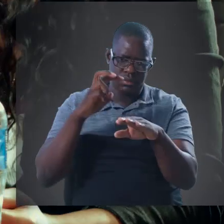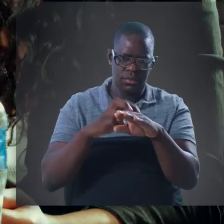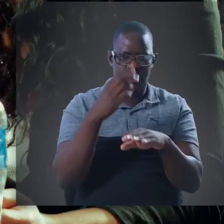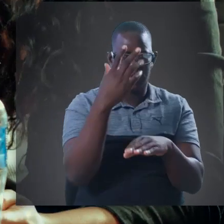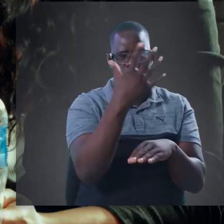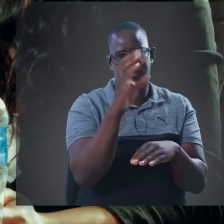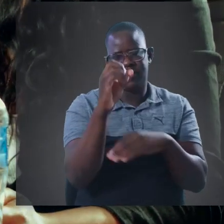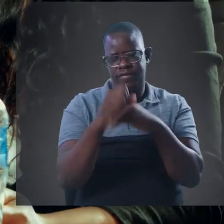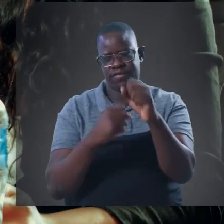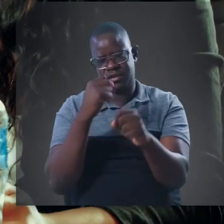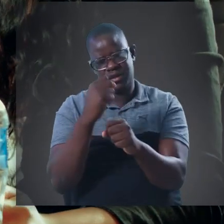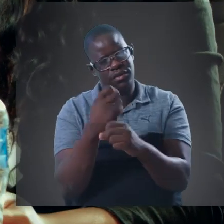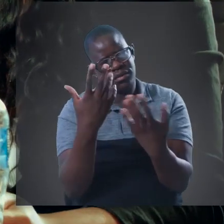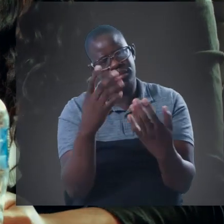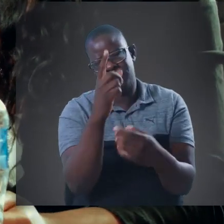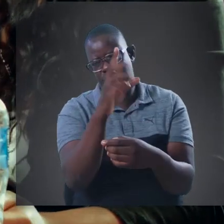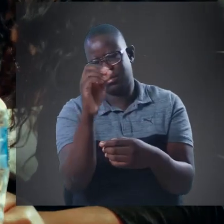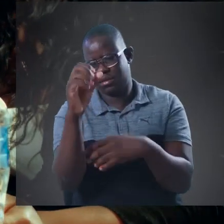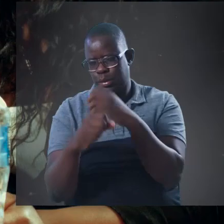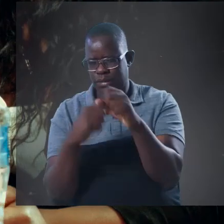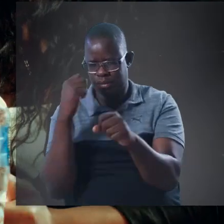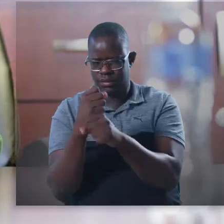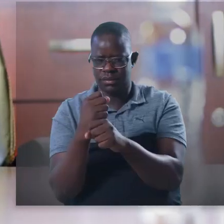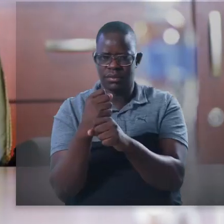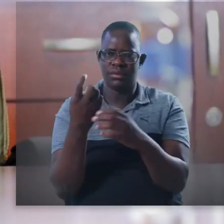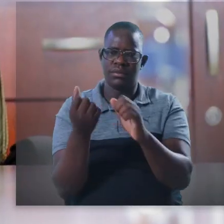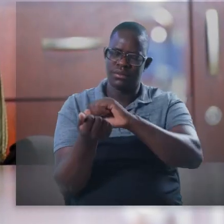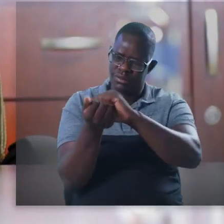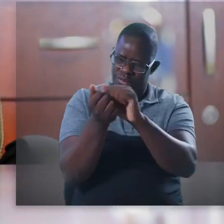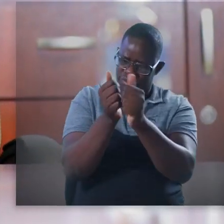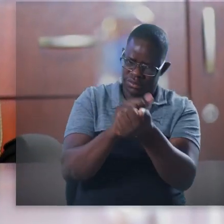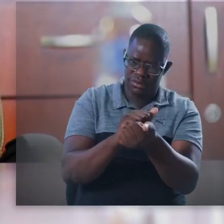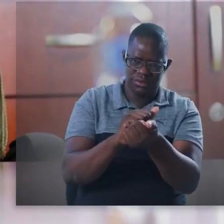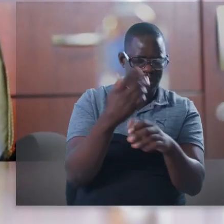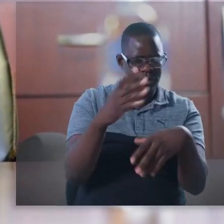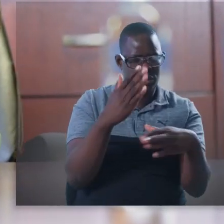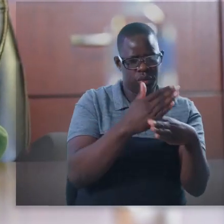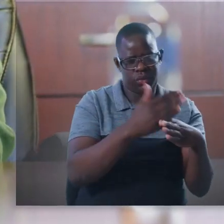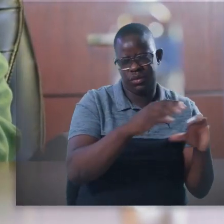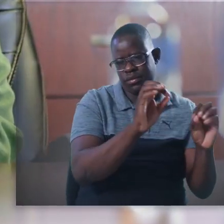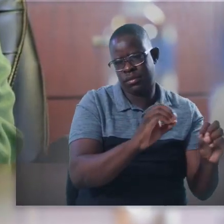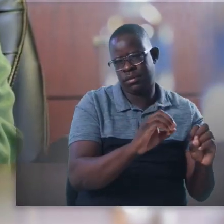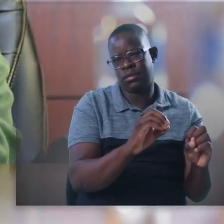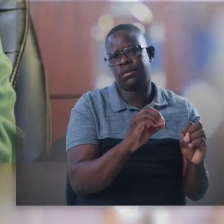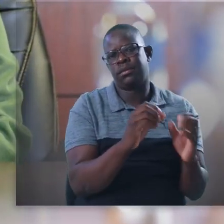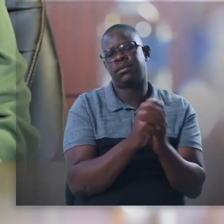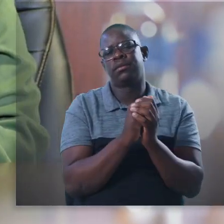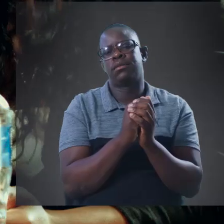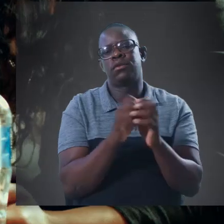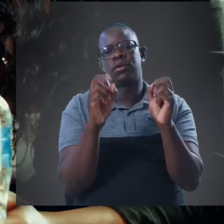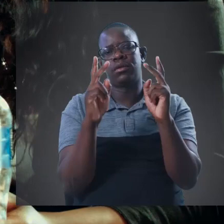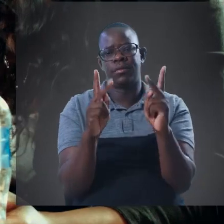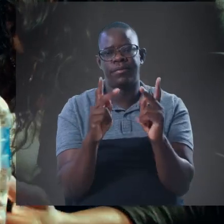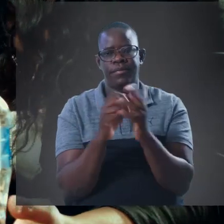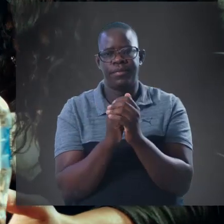National Development Plan is usually set up for a five or ten-year period. A new one is then drawn to replace